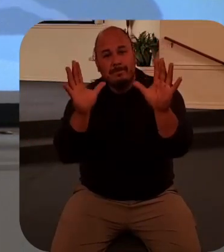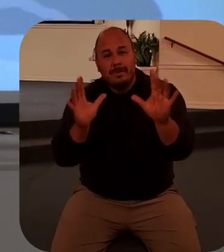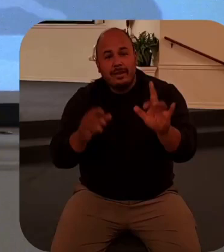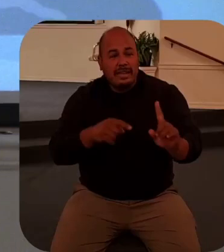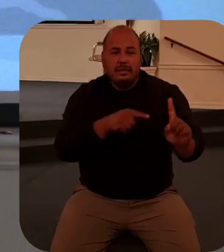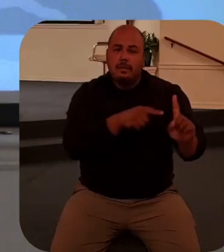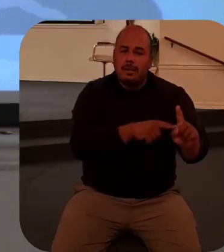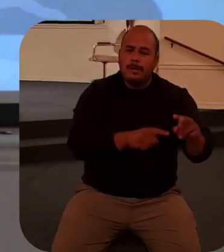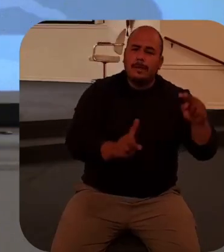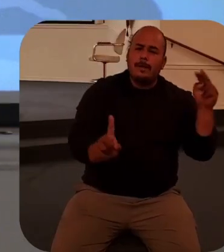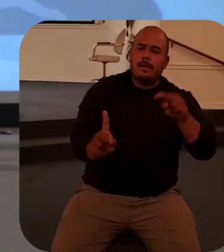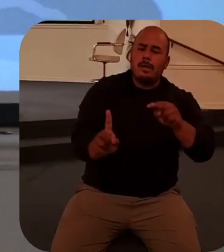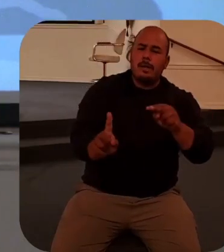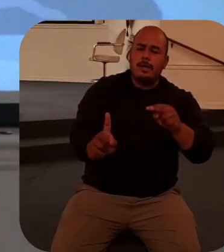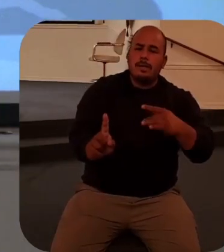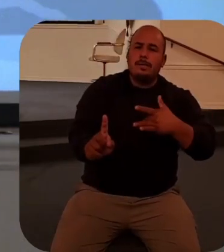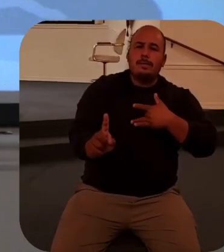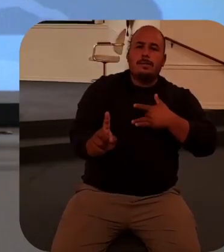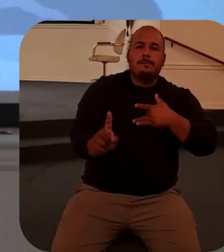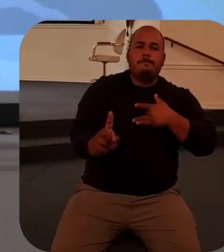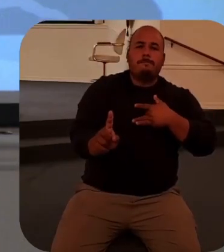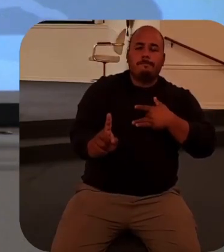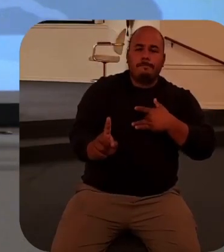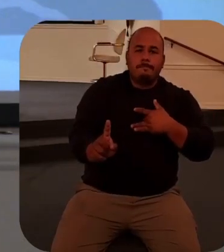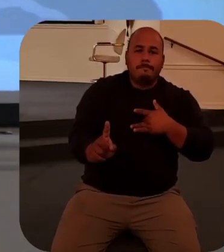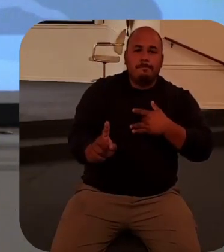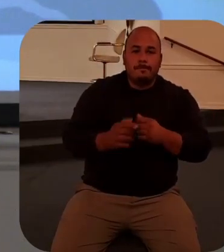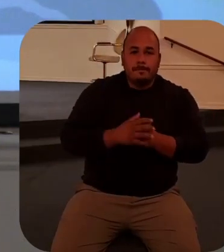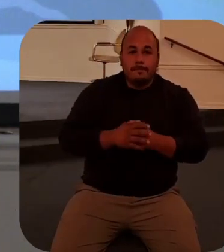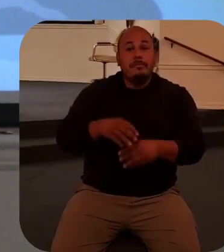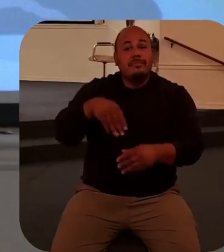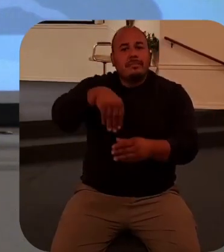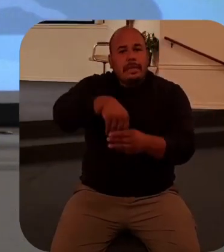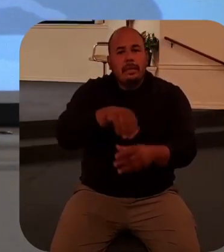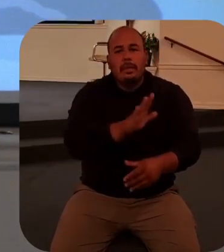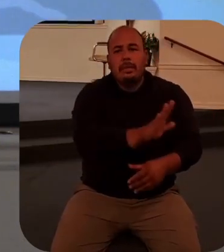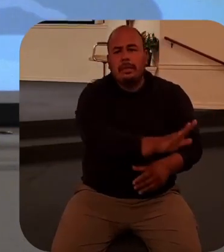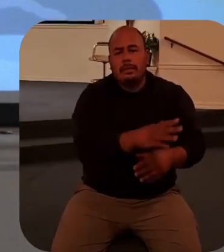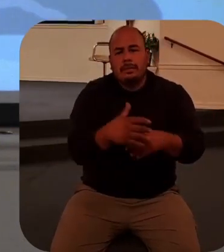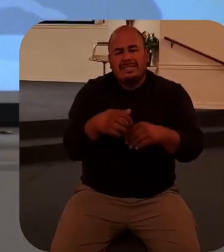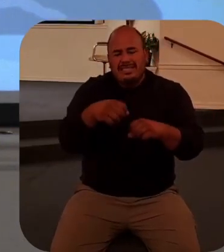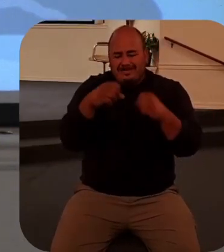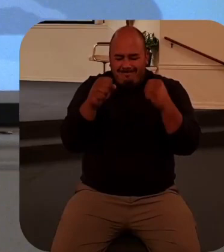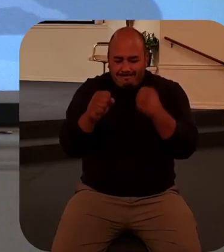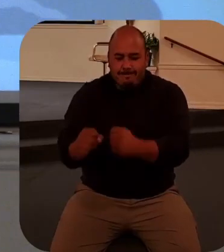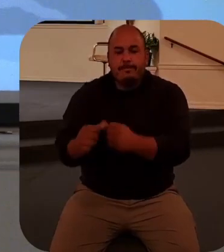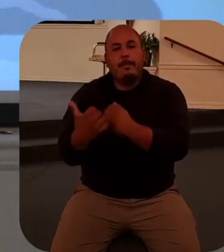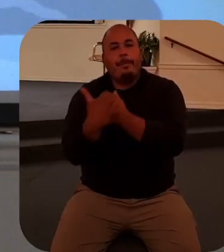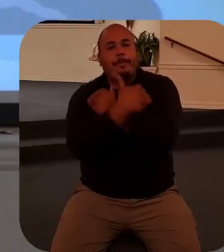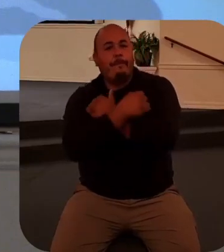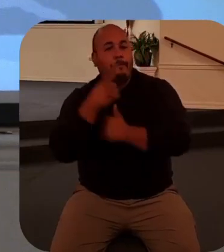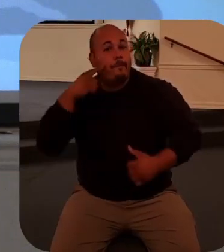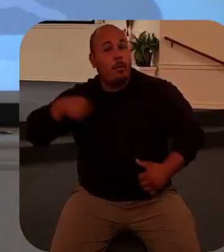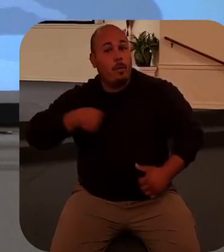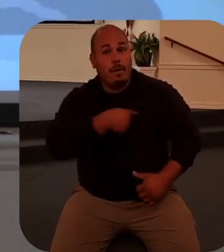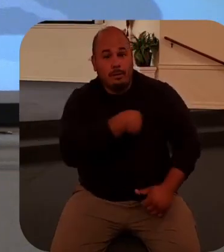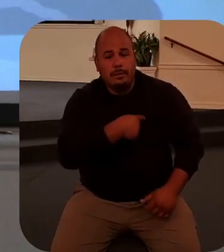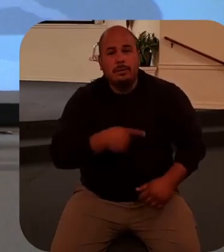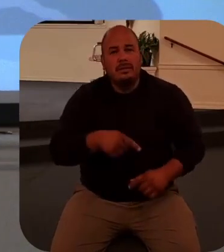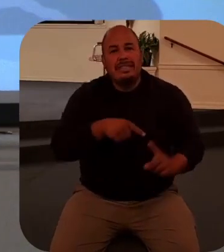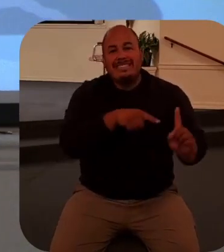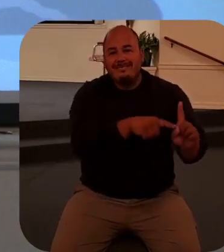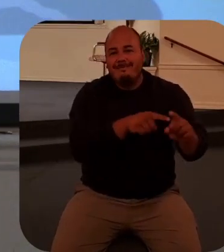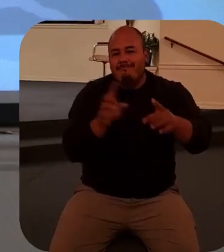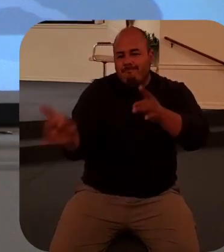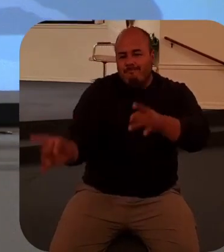brings into our lives and in his profound love for us he hated